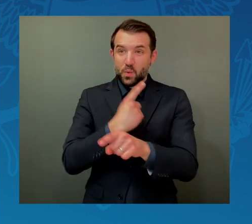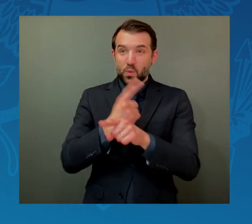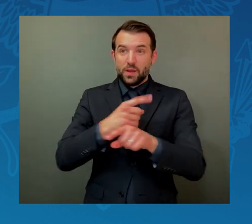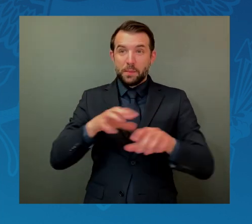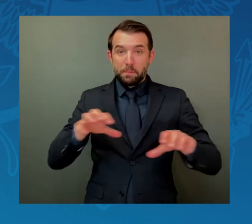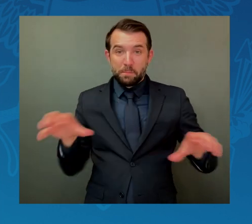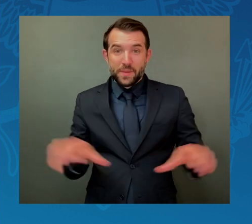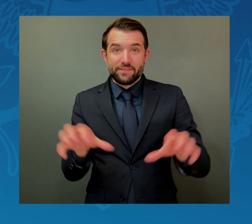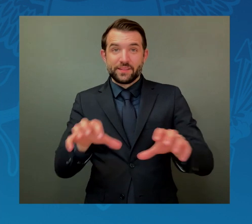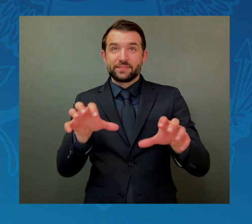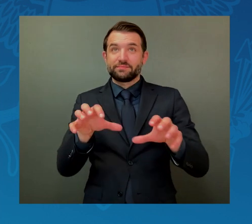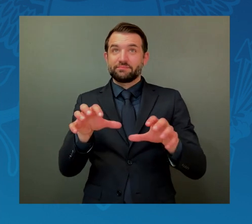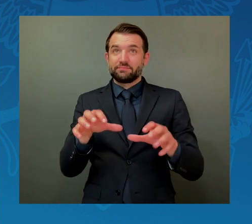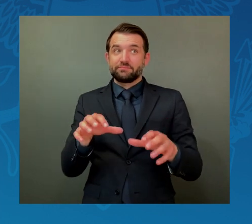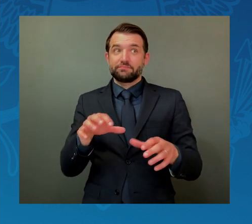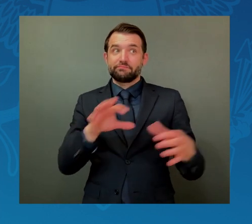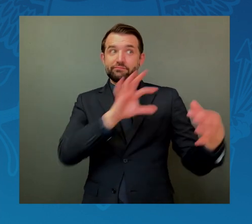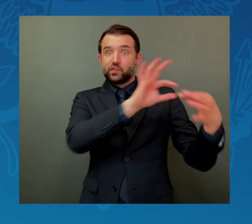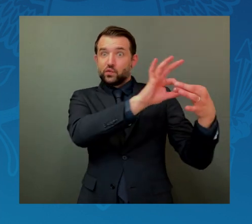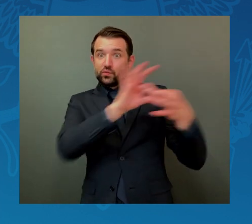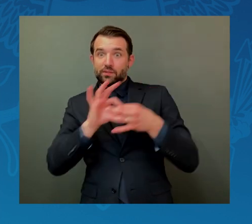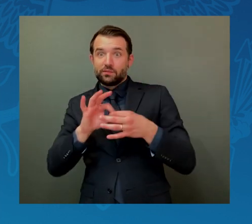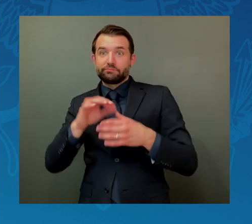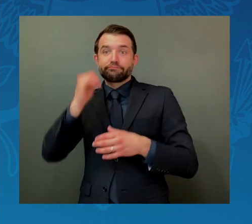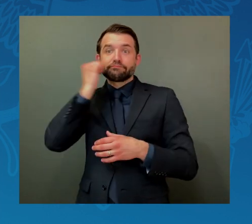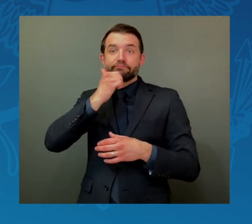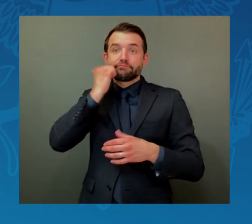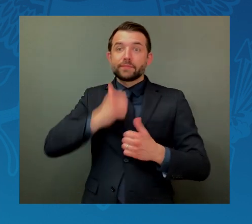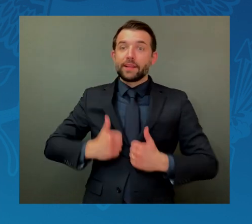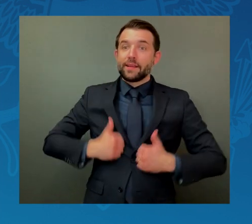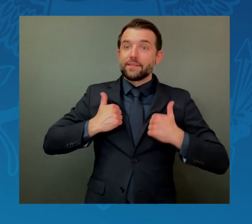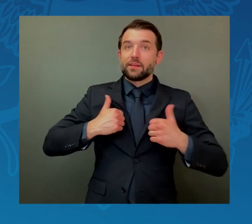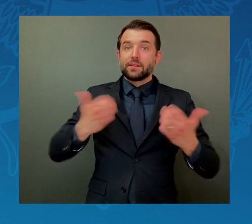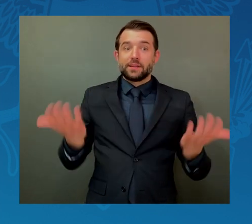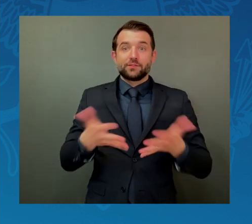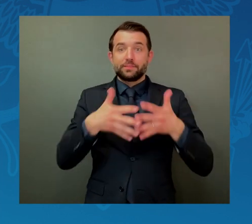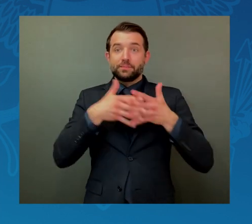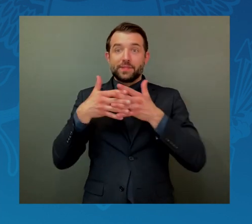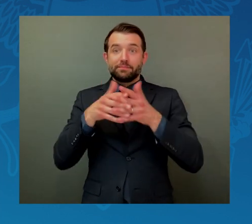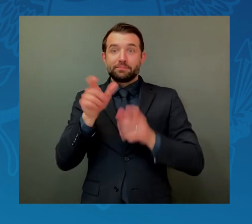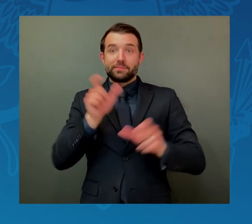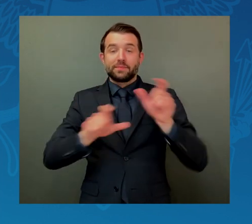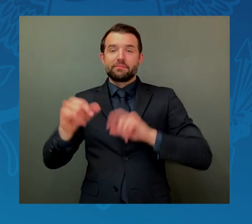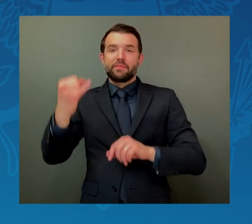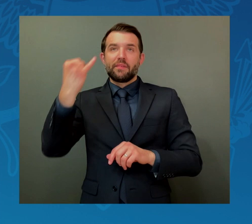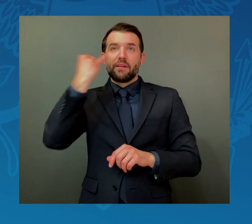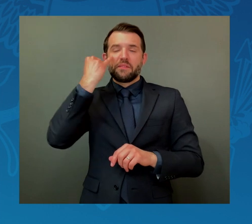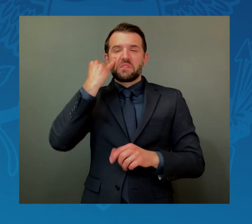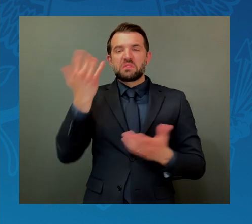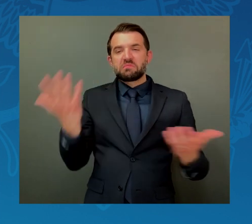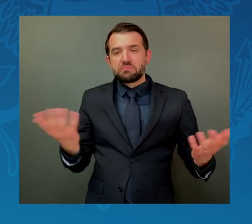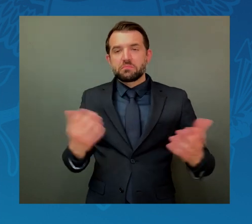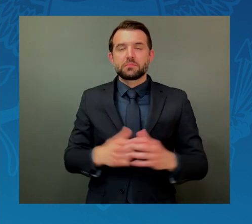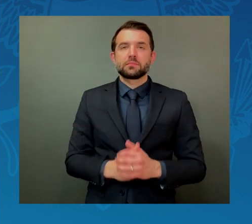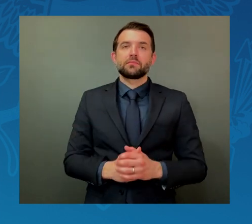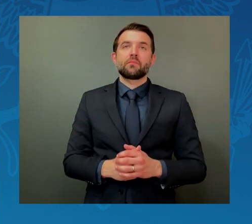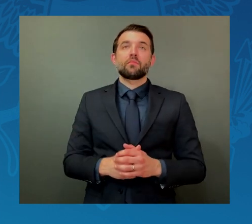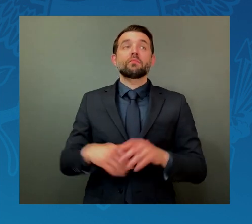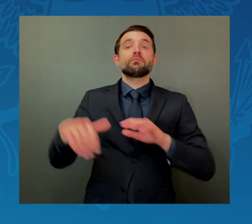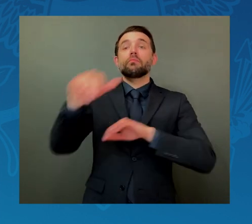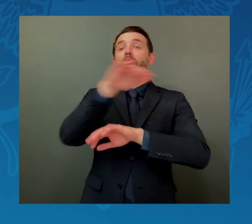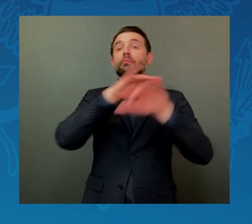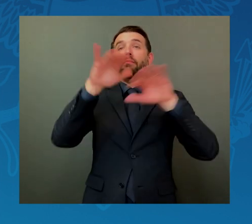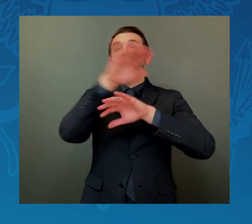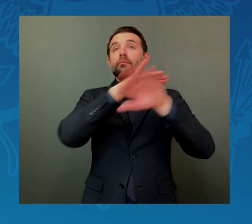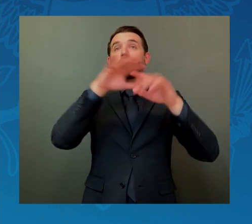people. If a satellite was taken out by debris, it could affect the daily